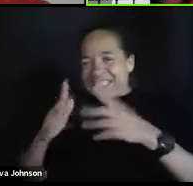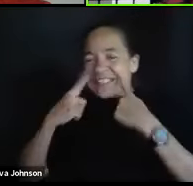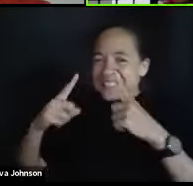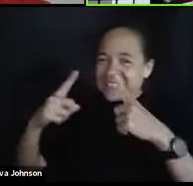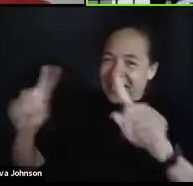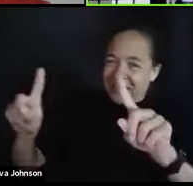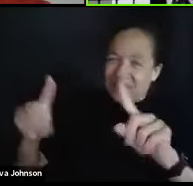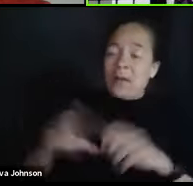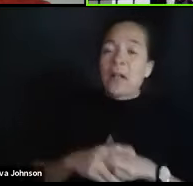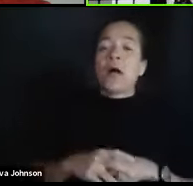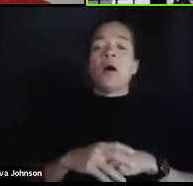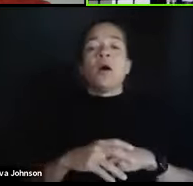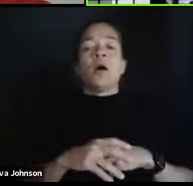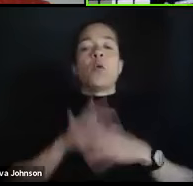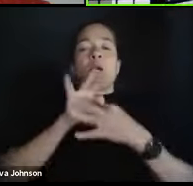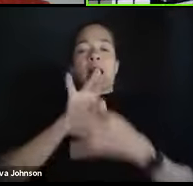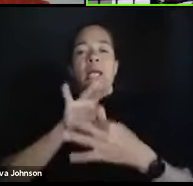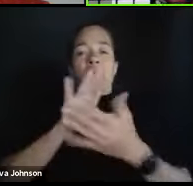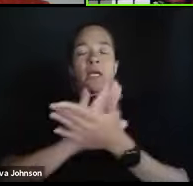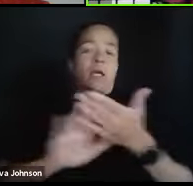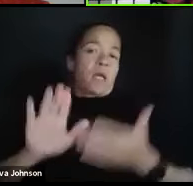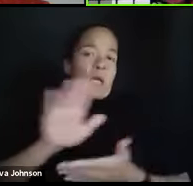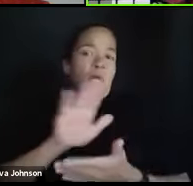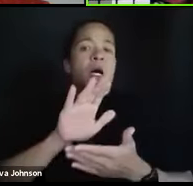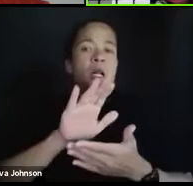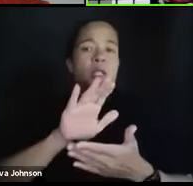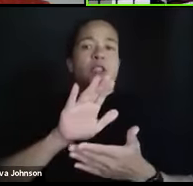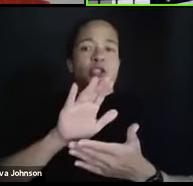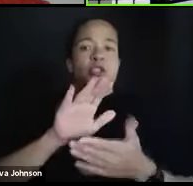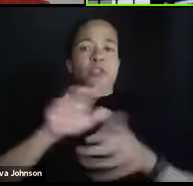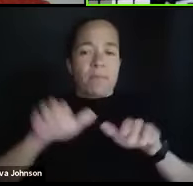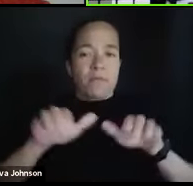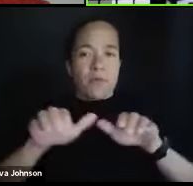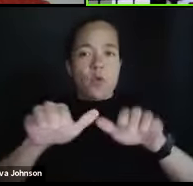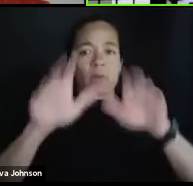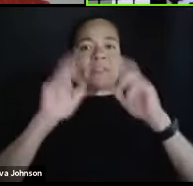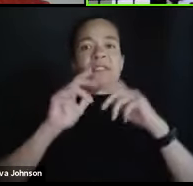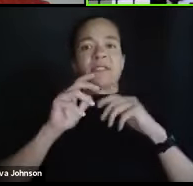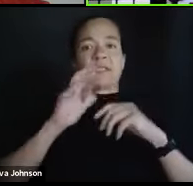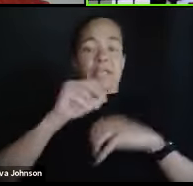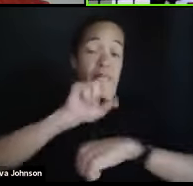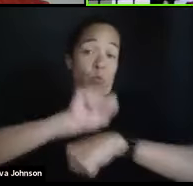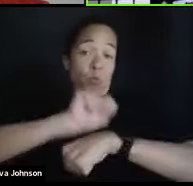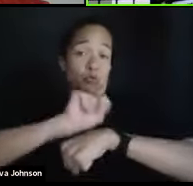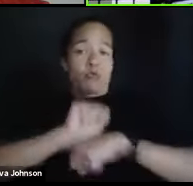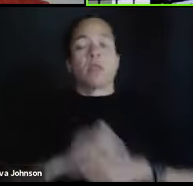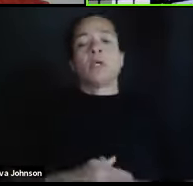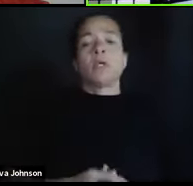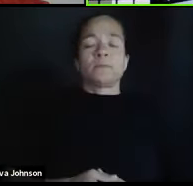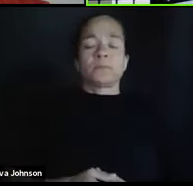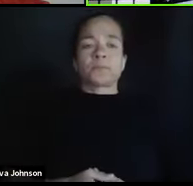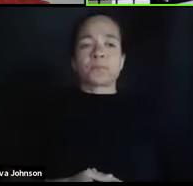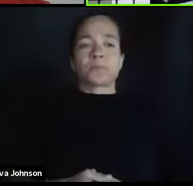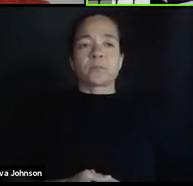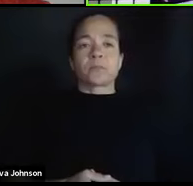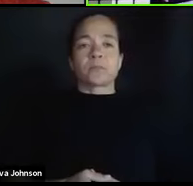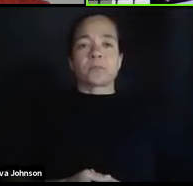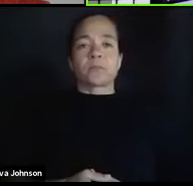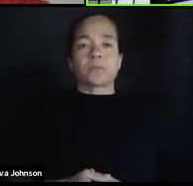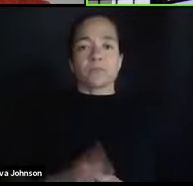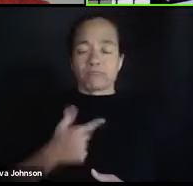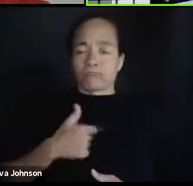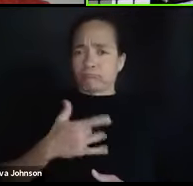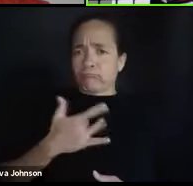we're talking about college performance and college work. I want to say it's an honor